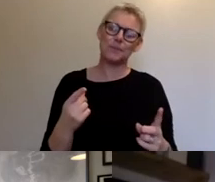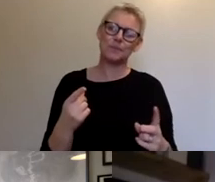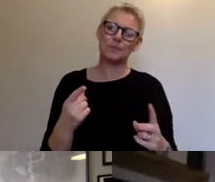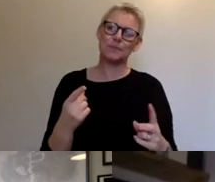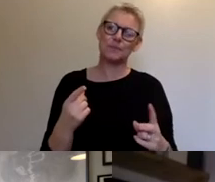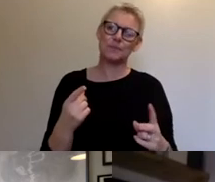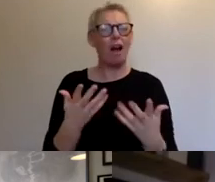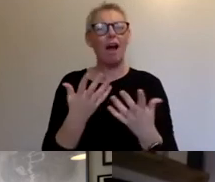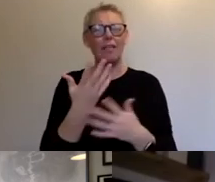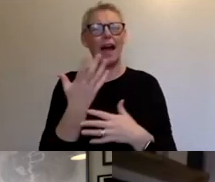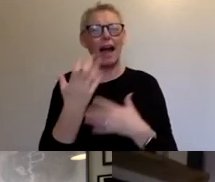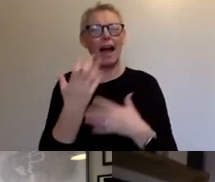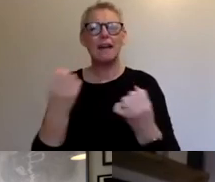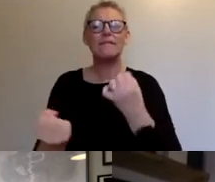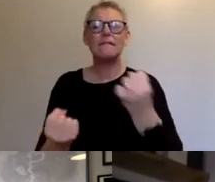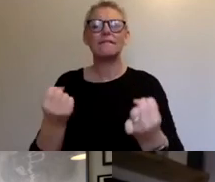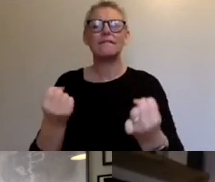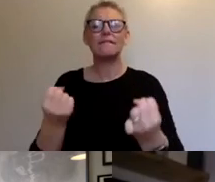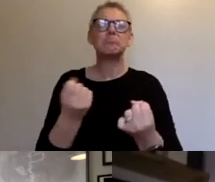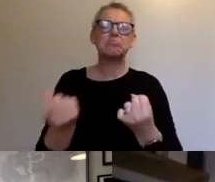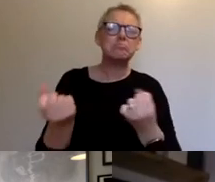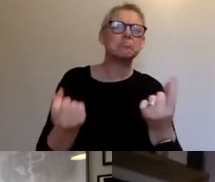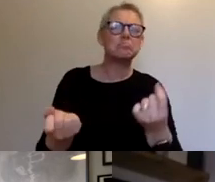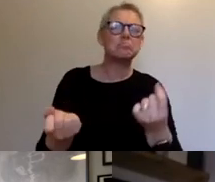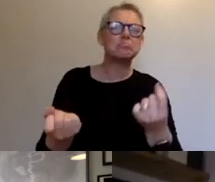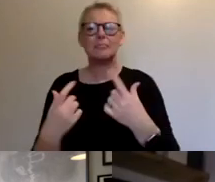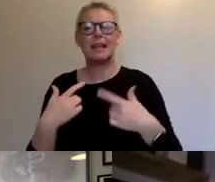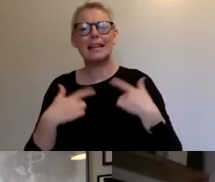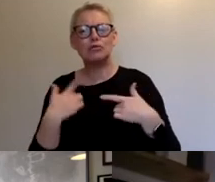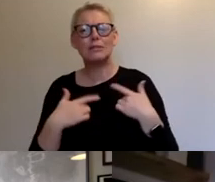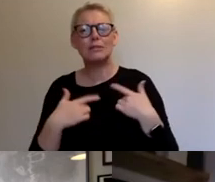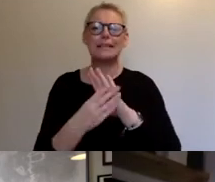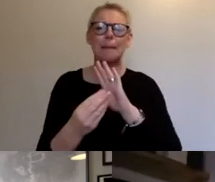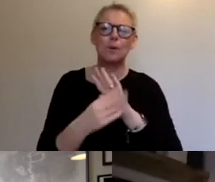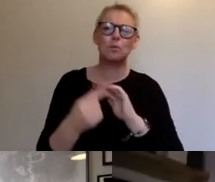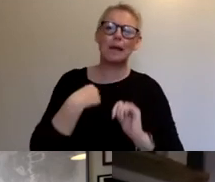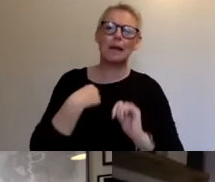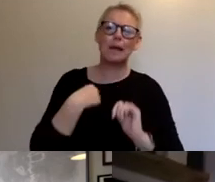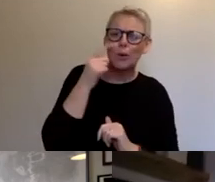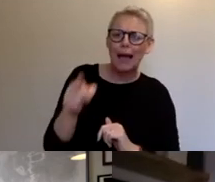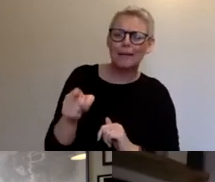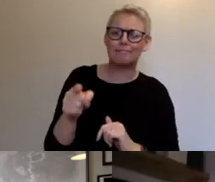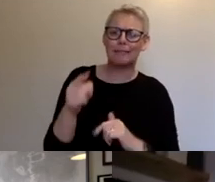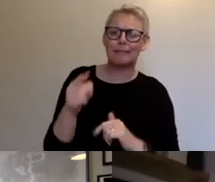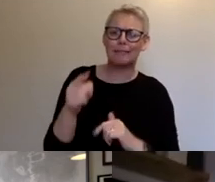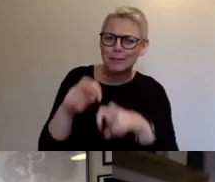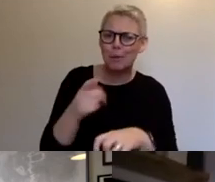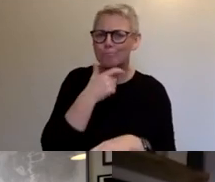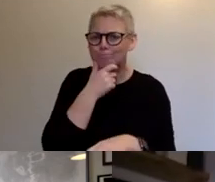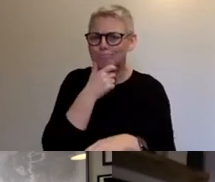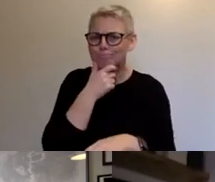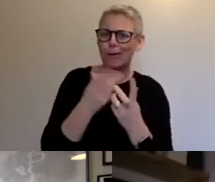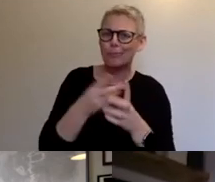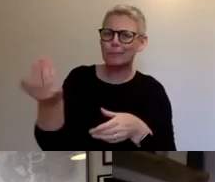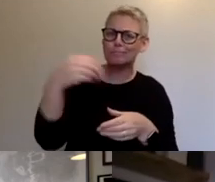uh, examples of, of that I think could be fruitful for us to explore. And then on hybridity, I mean, yeah,